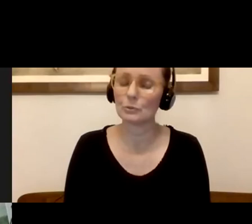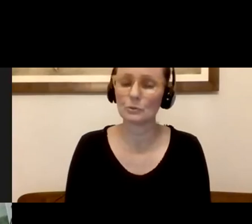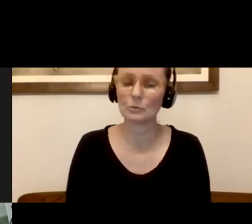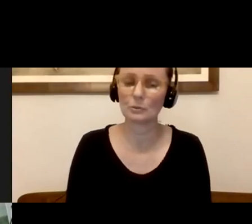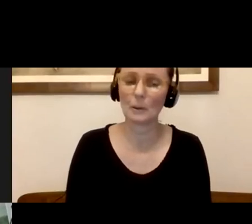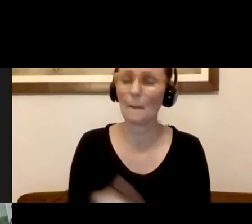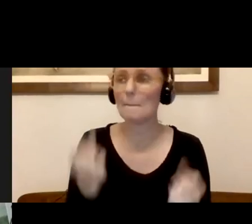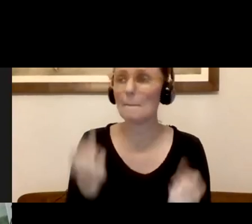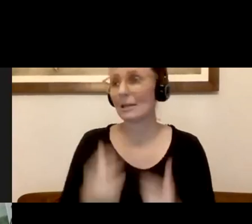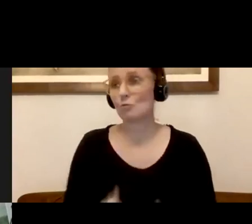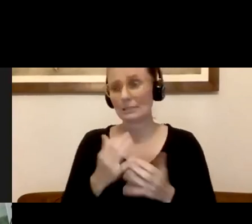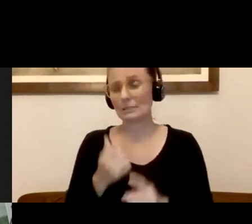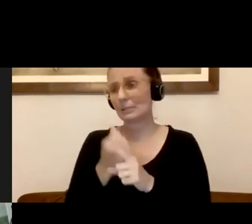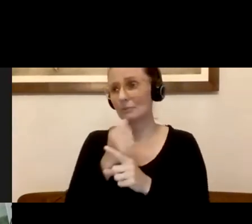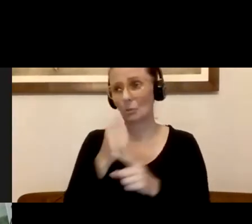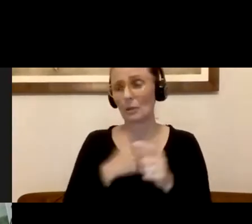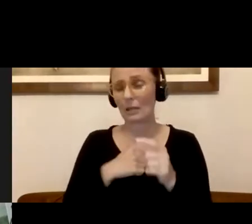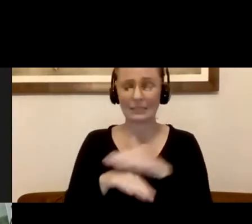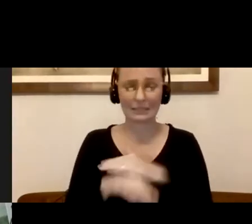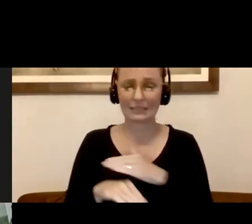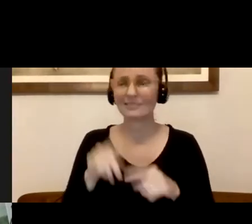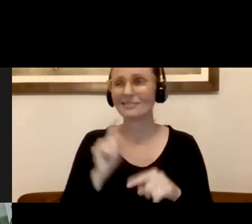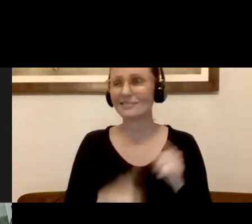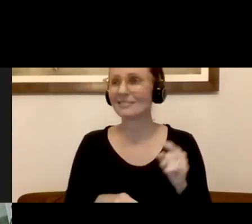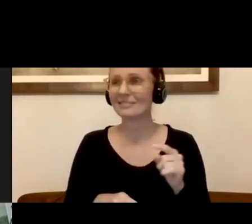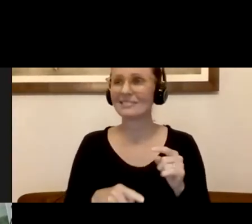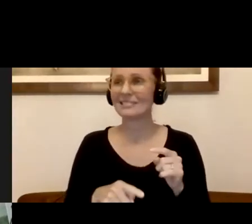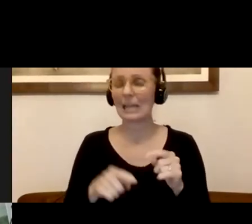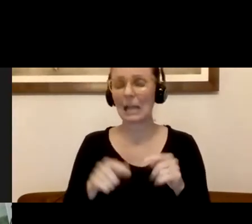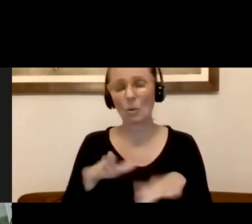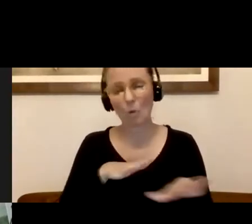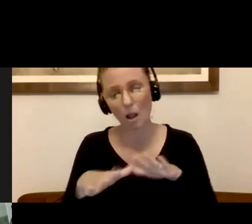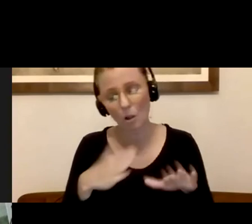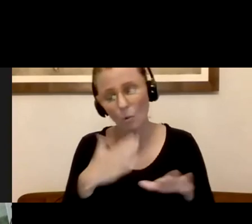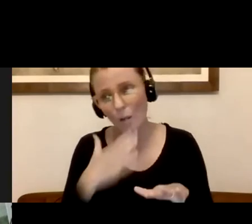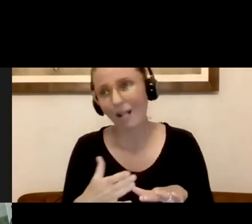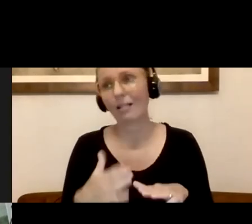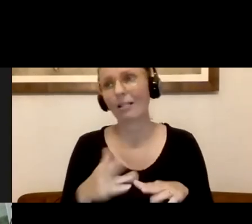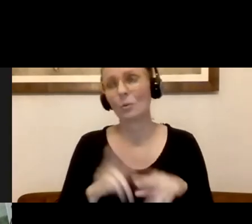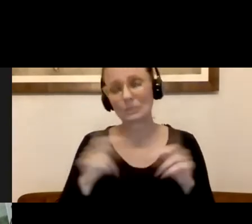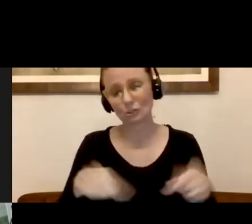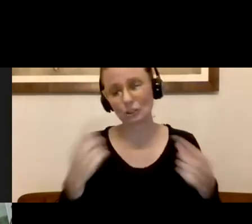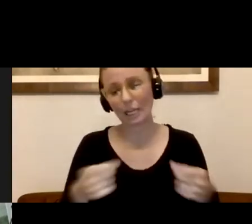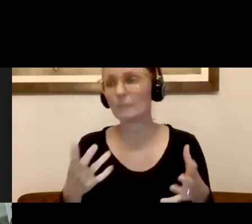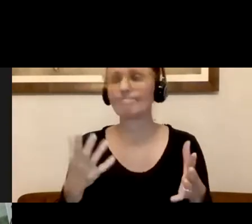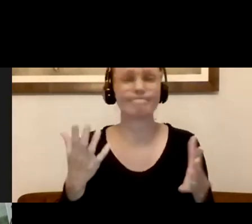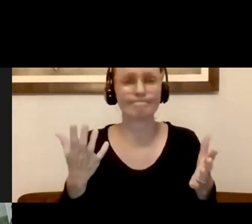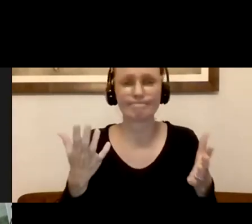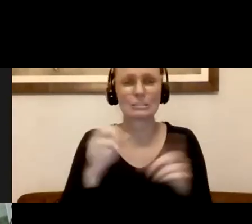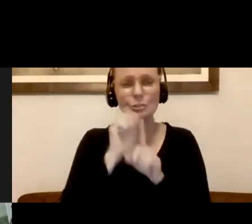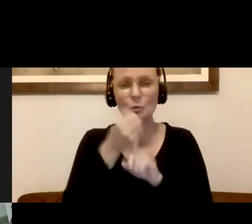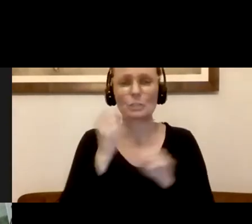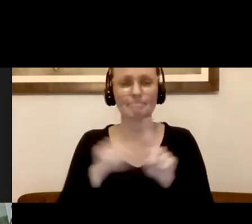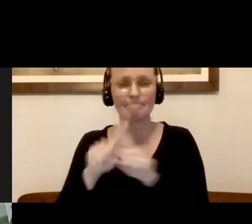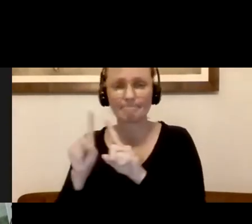access, uh, or not mobile enough to be able to get to a testing site and we will work with you to try and get somebody in there. Cause we know